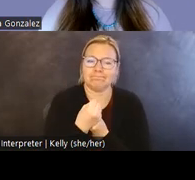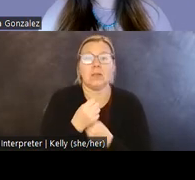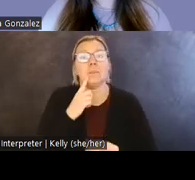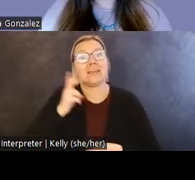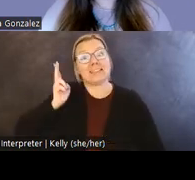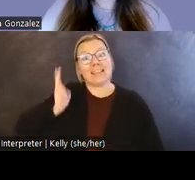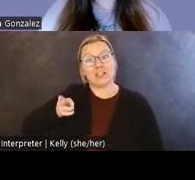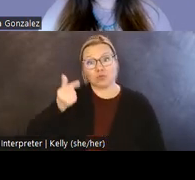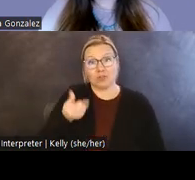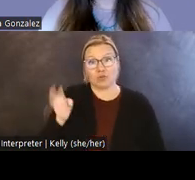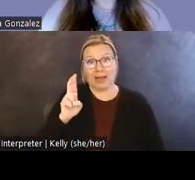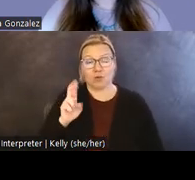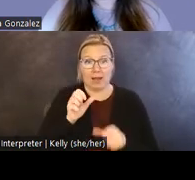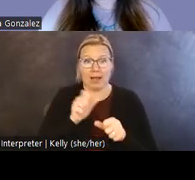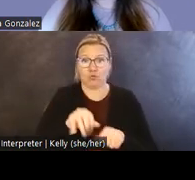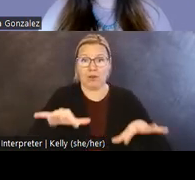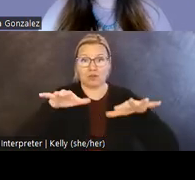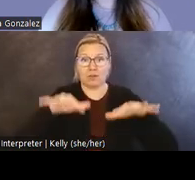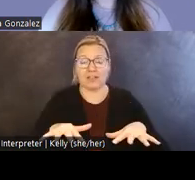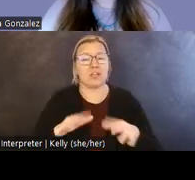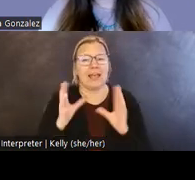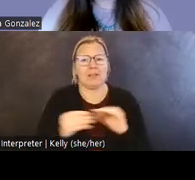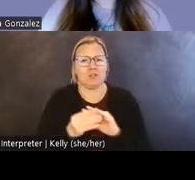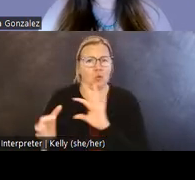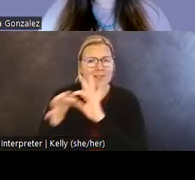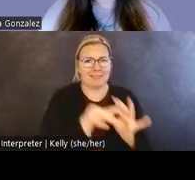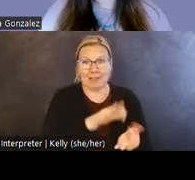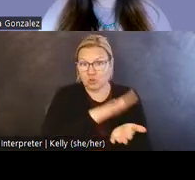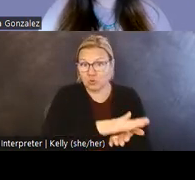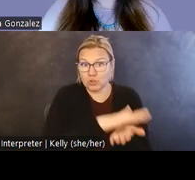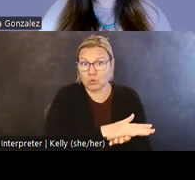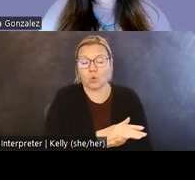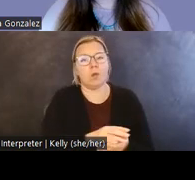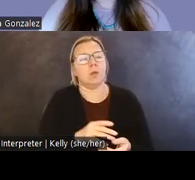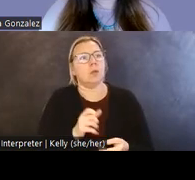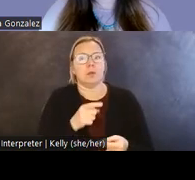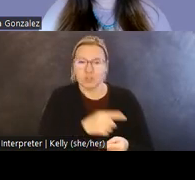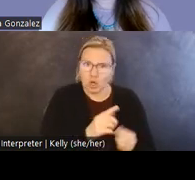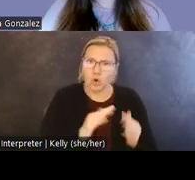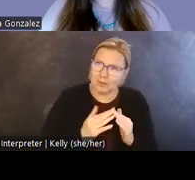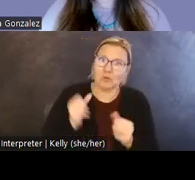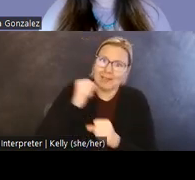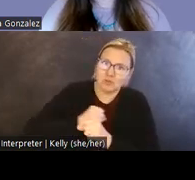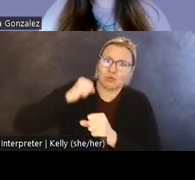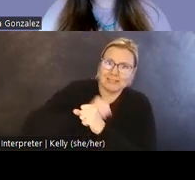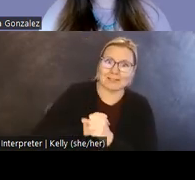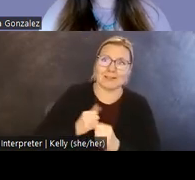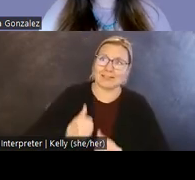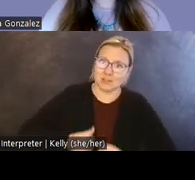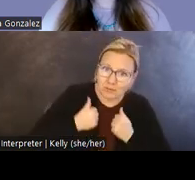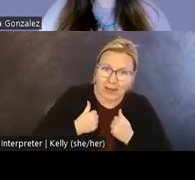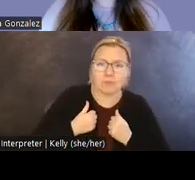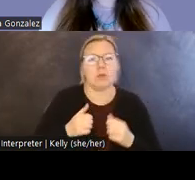and the stories attached to the agency school tell not only of community resistance and survival, but of community